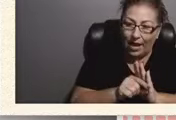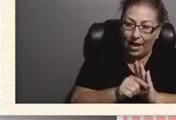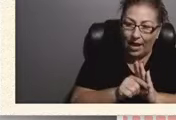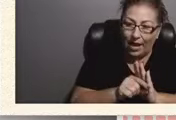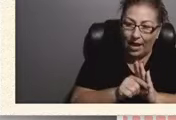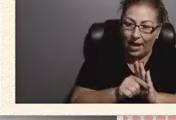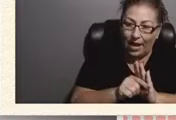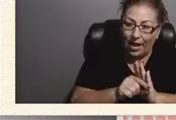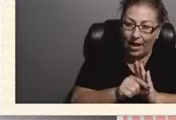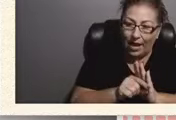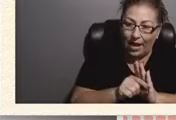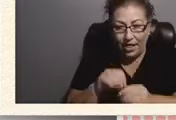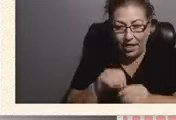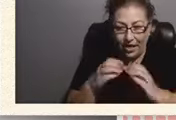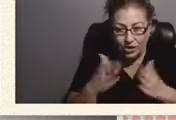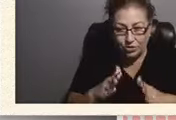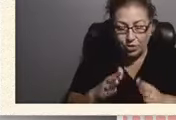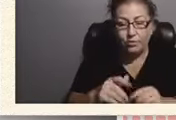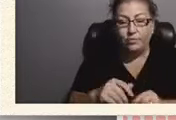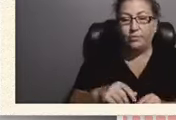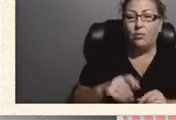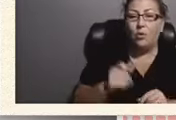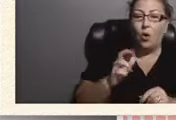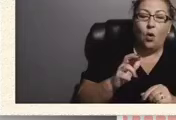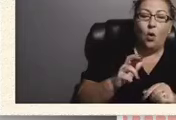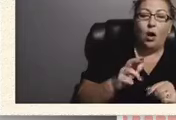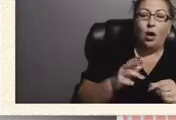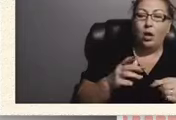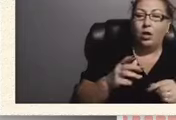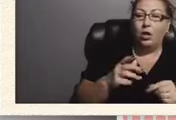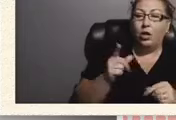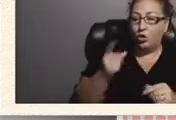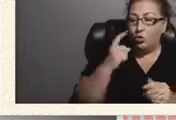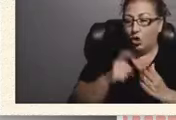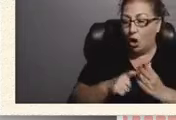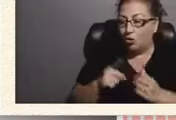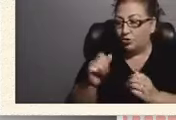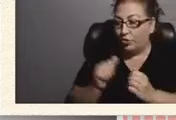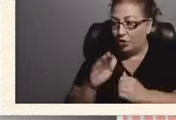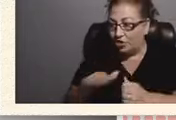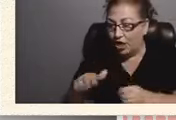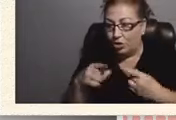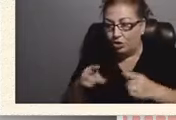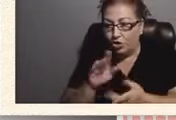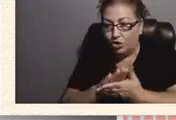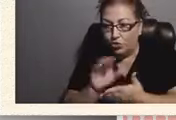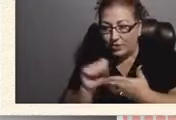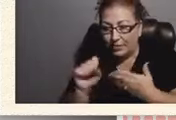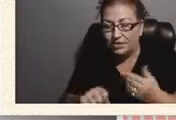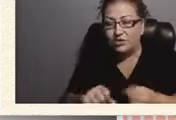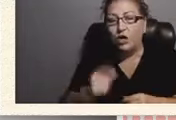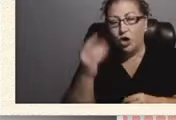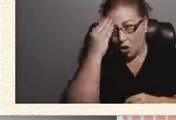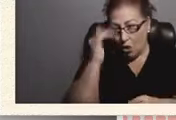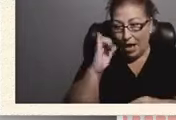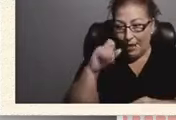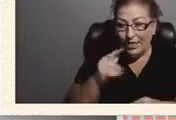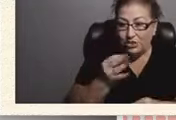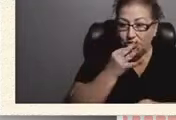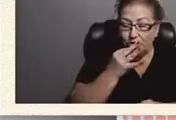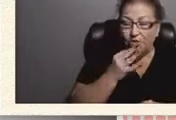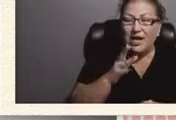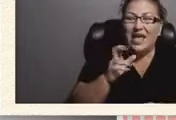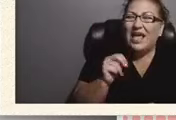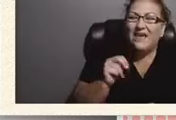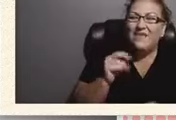with your child during the school semester you know that an iep is coming up and by the way even if you think you